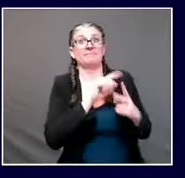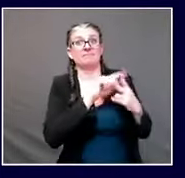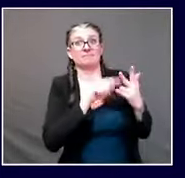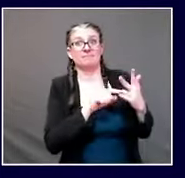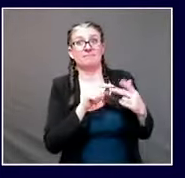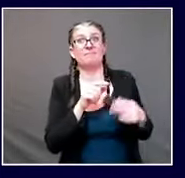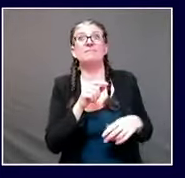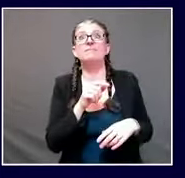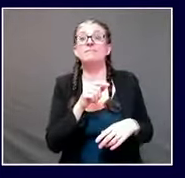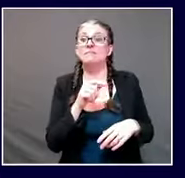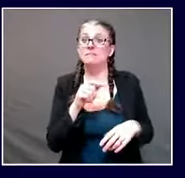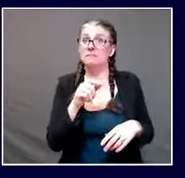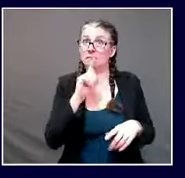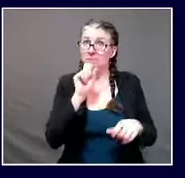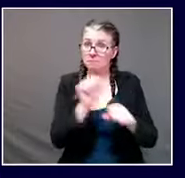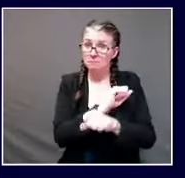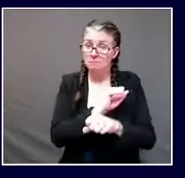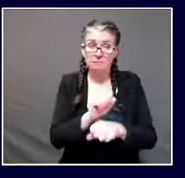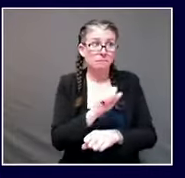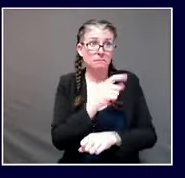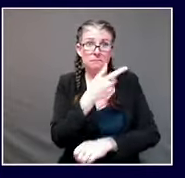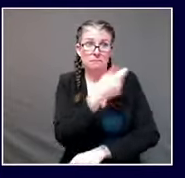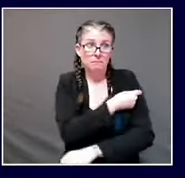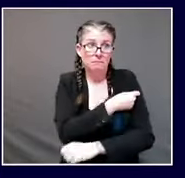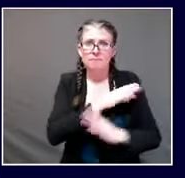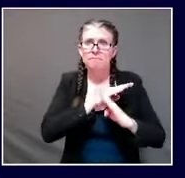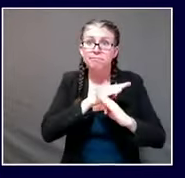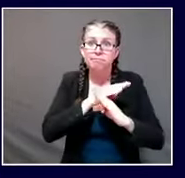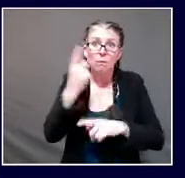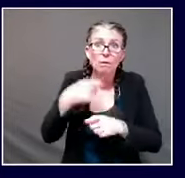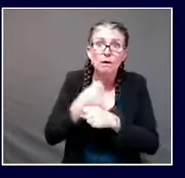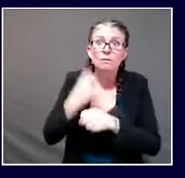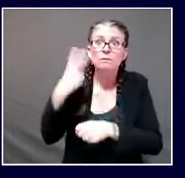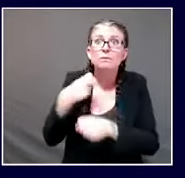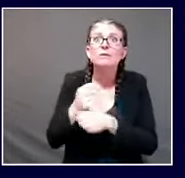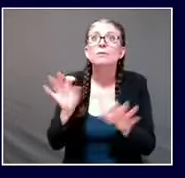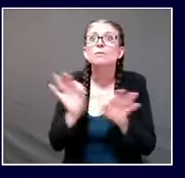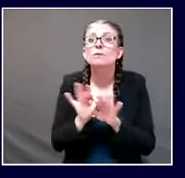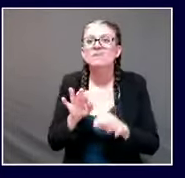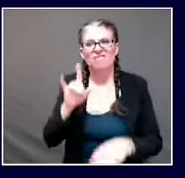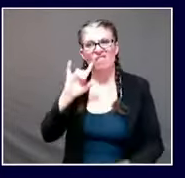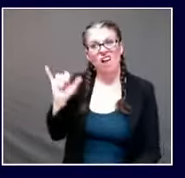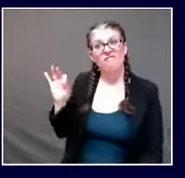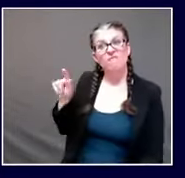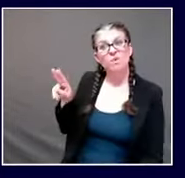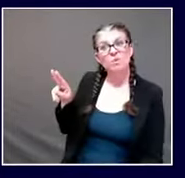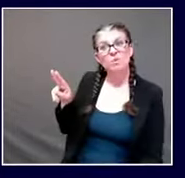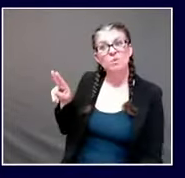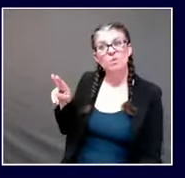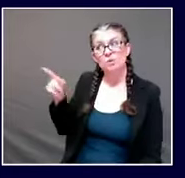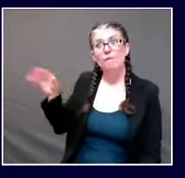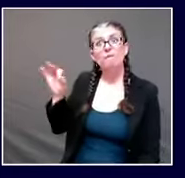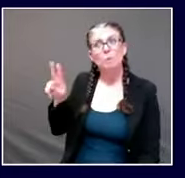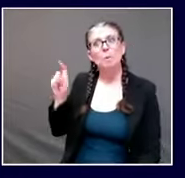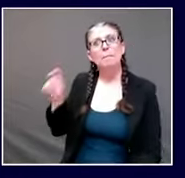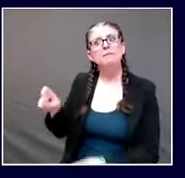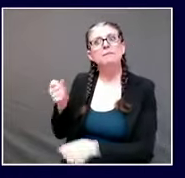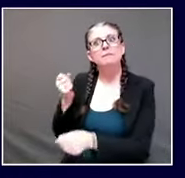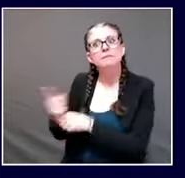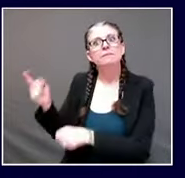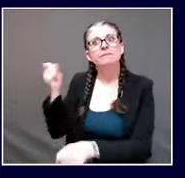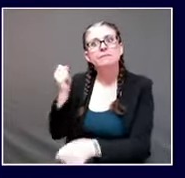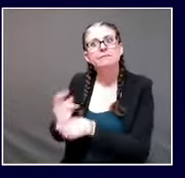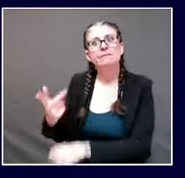vaccinations that will have to regularly be vaccinated again if not annually and i guess